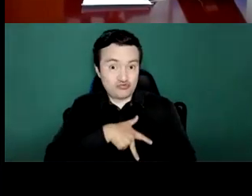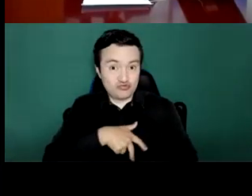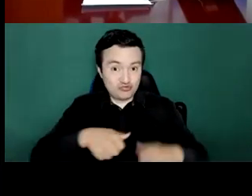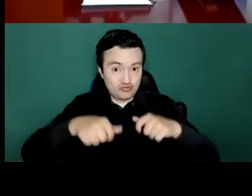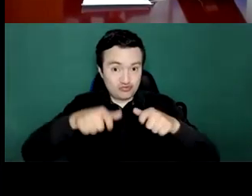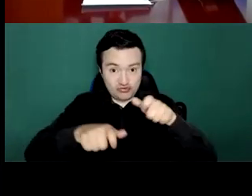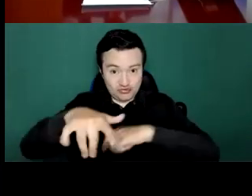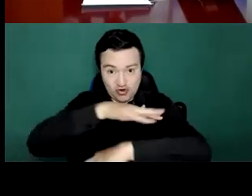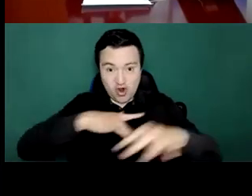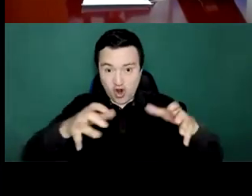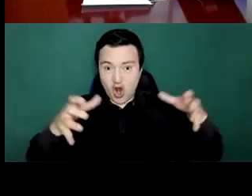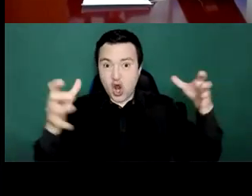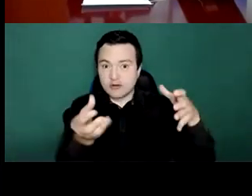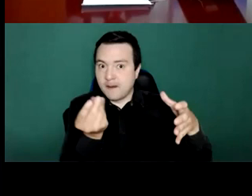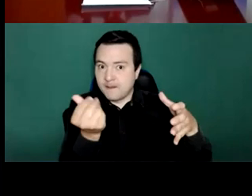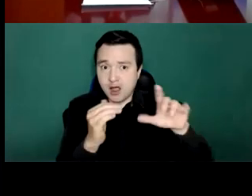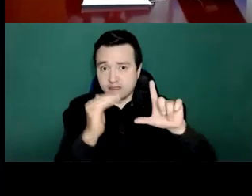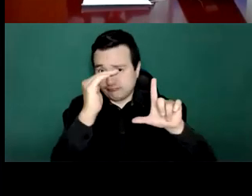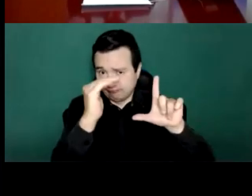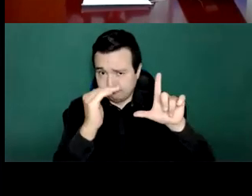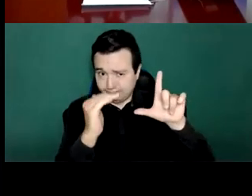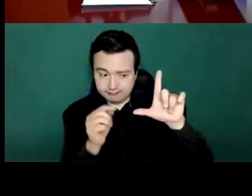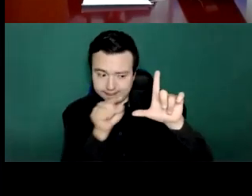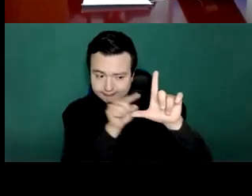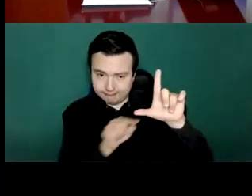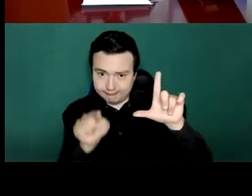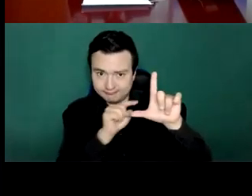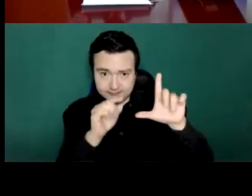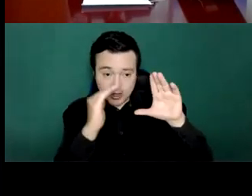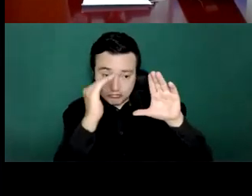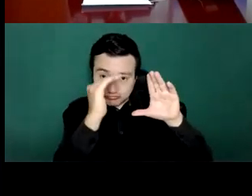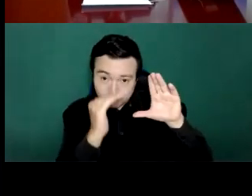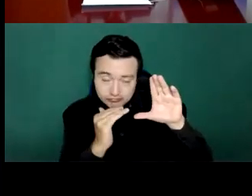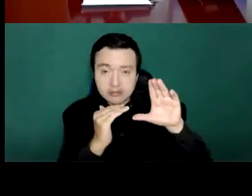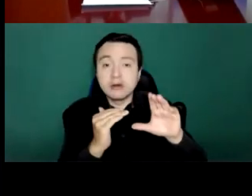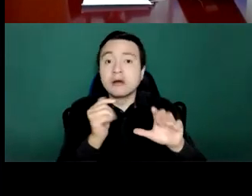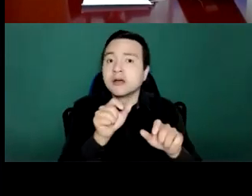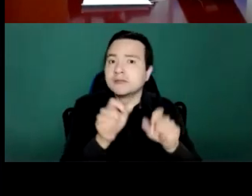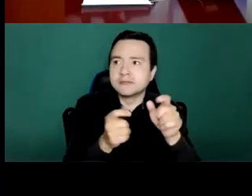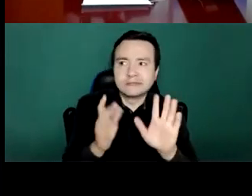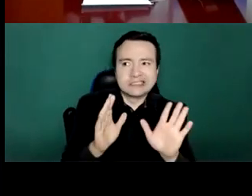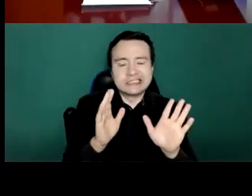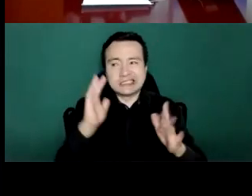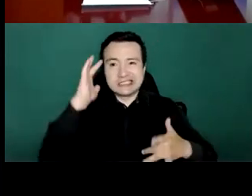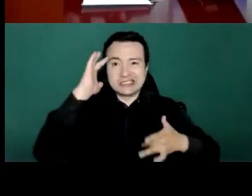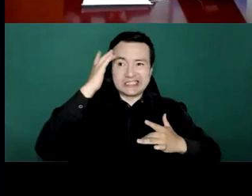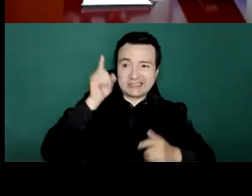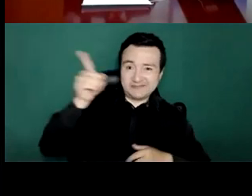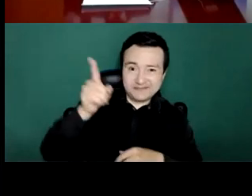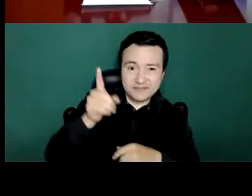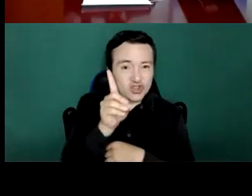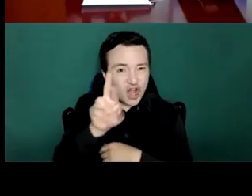hierarchy will tell you when they are engaged in daily survival, they are not self-actualizing.